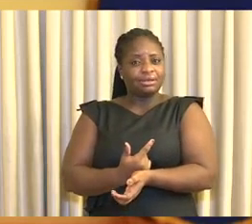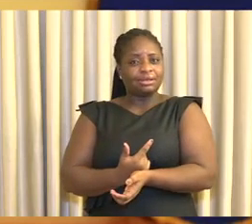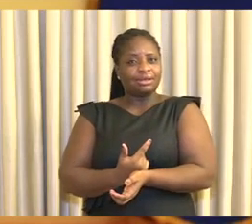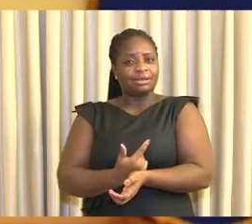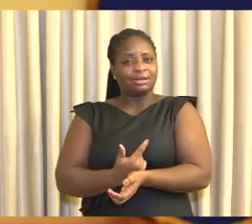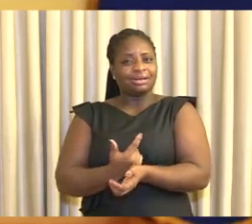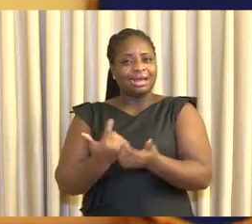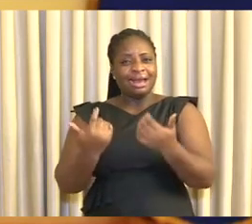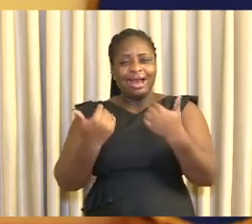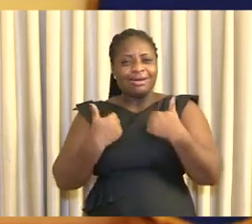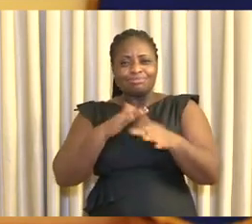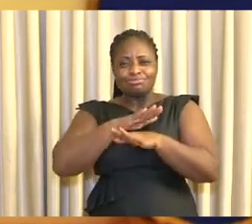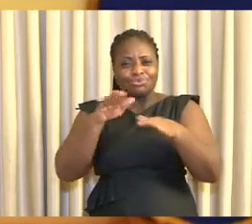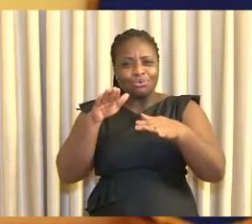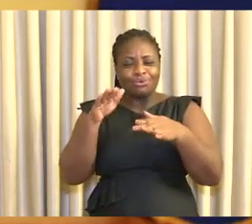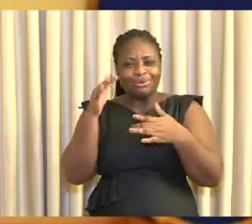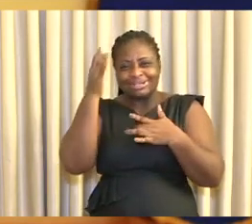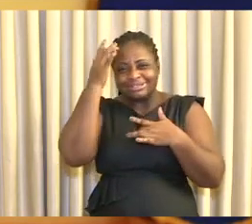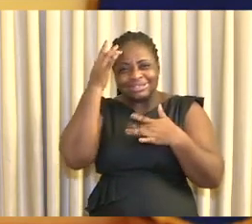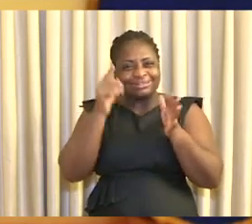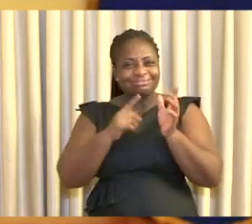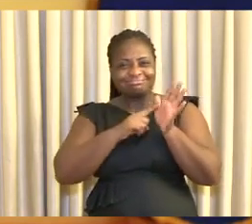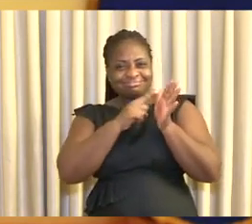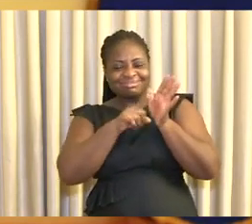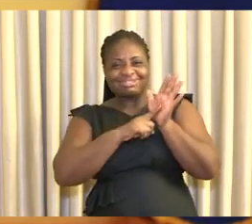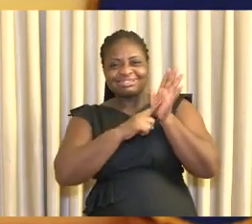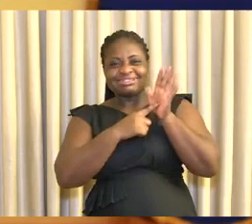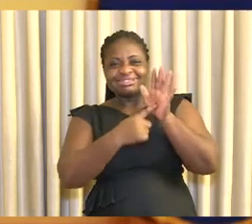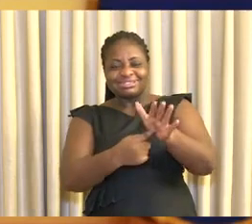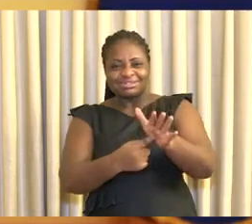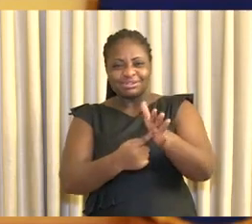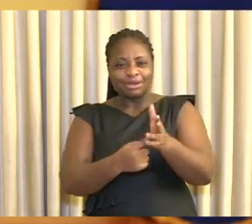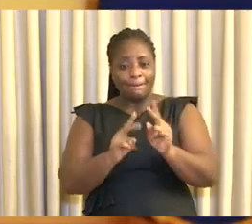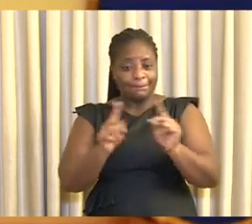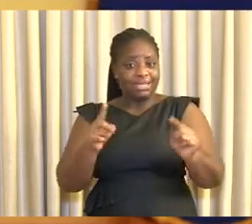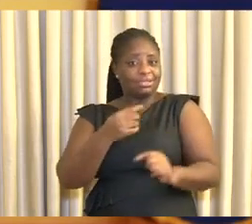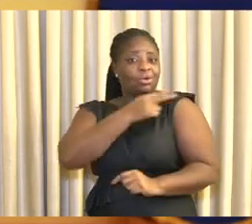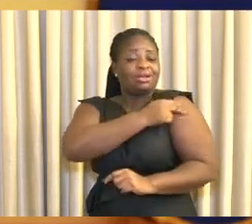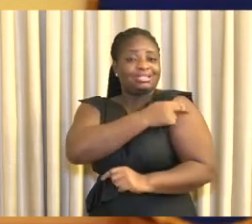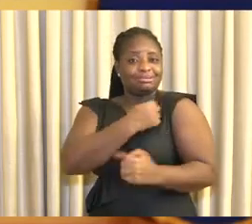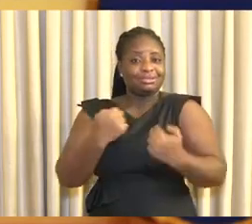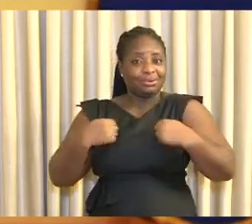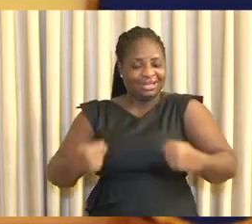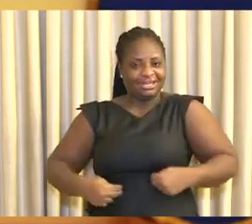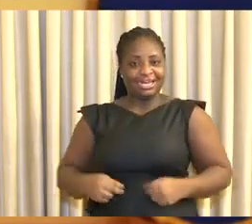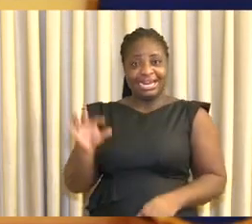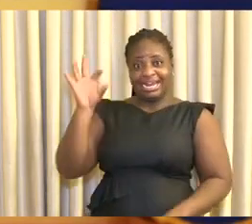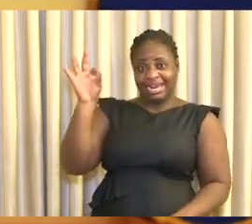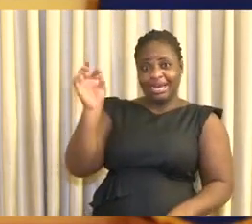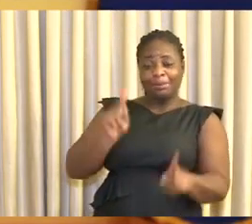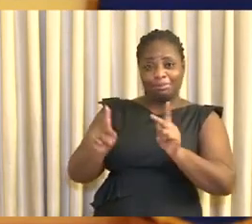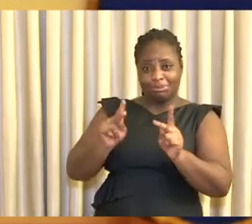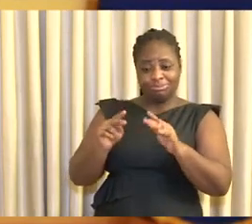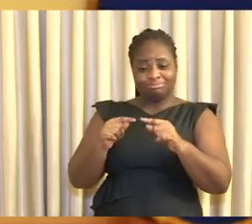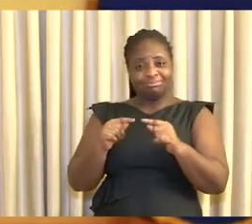no symptoms at all, whilst a very small number have required hospital treatment, of which nine persons with